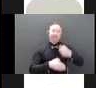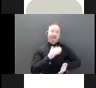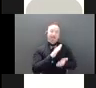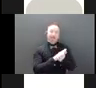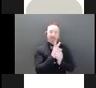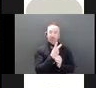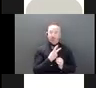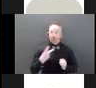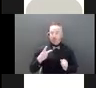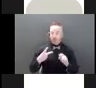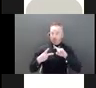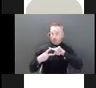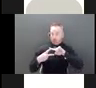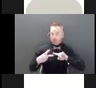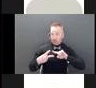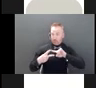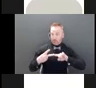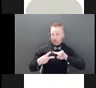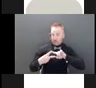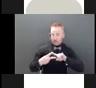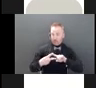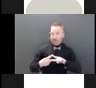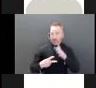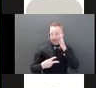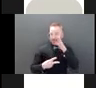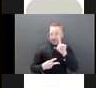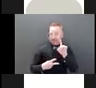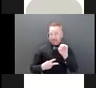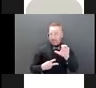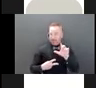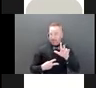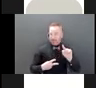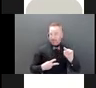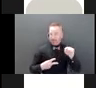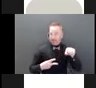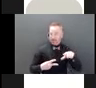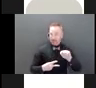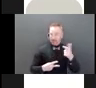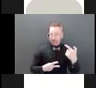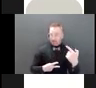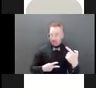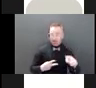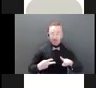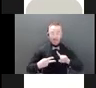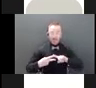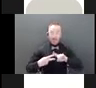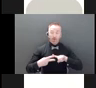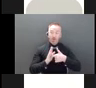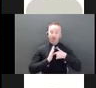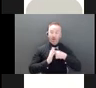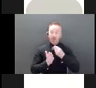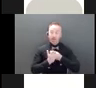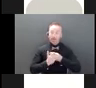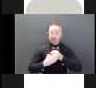components, which will come into force on December 31st of this year. The first is a requirement for financial advisors